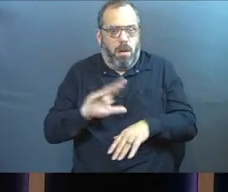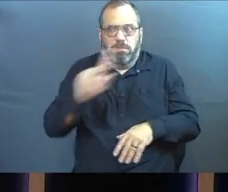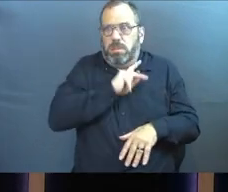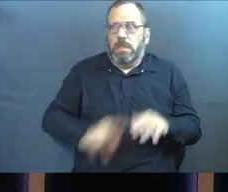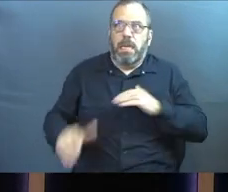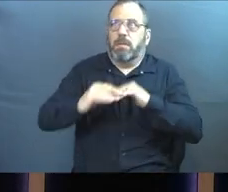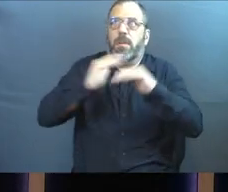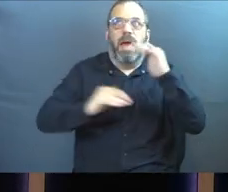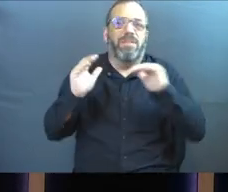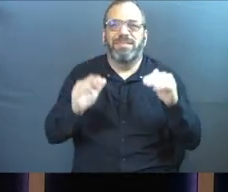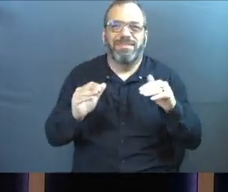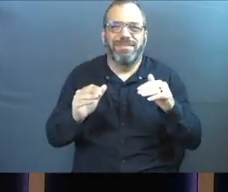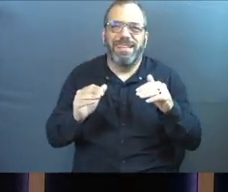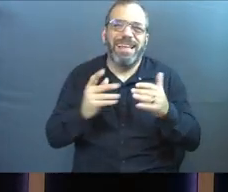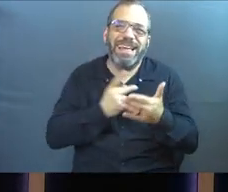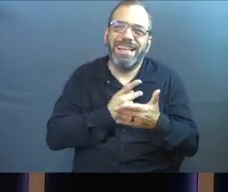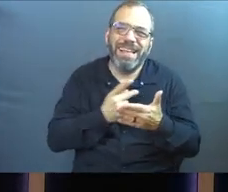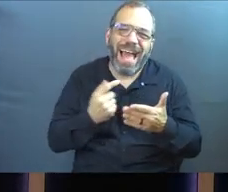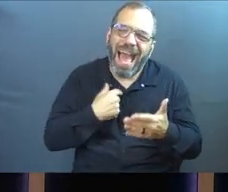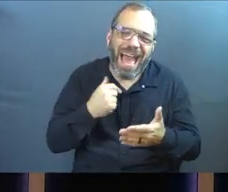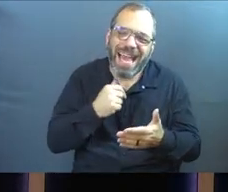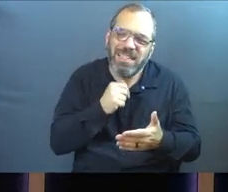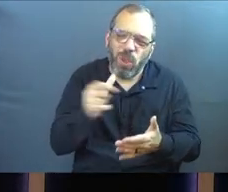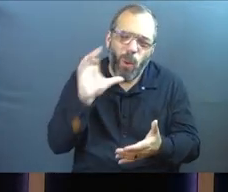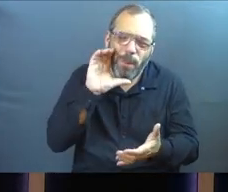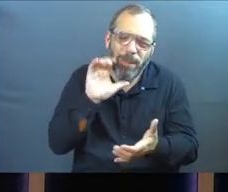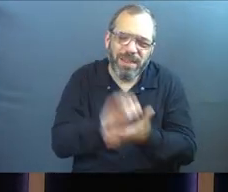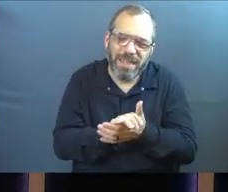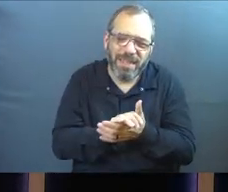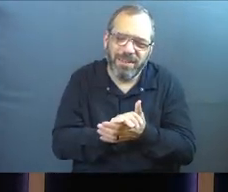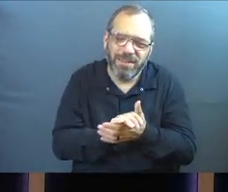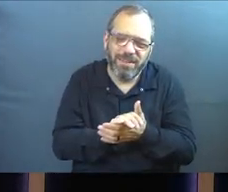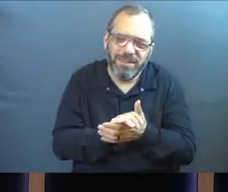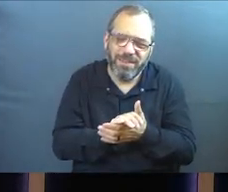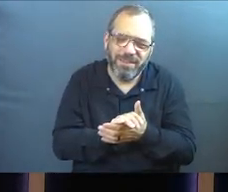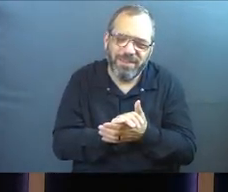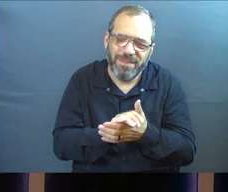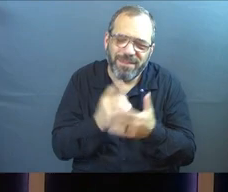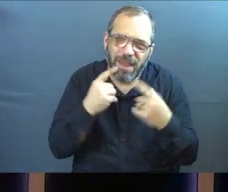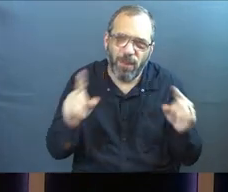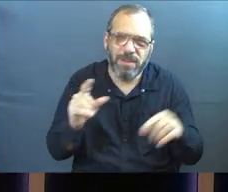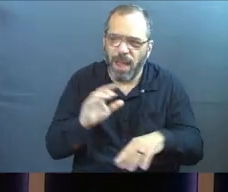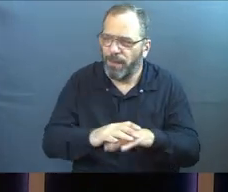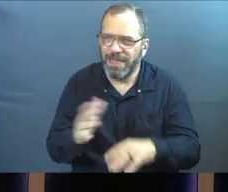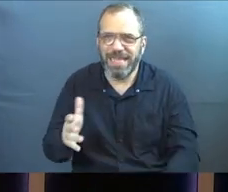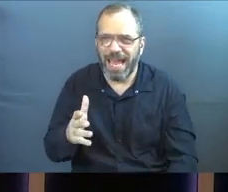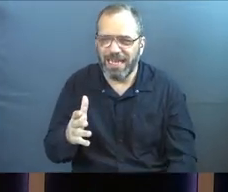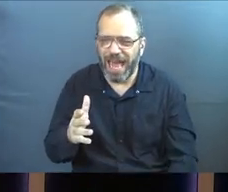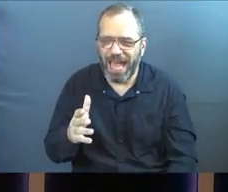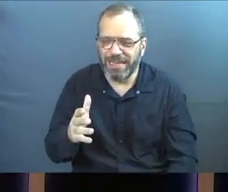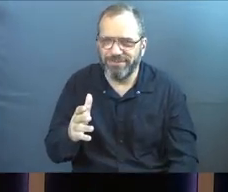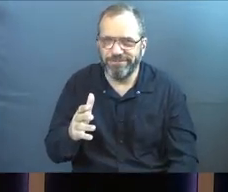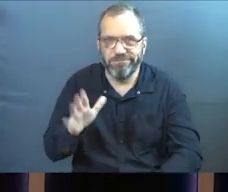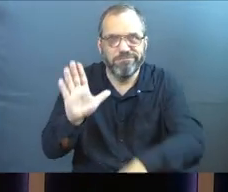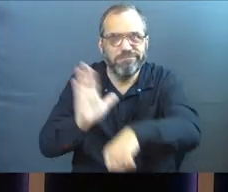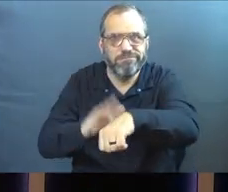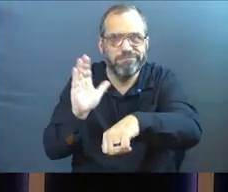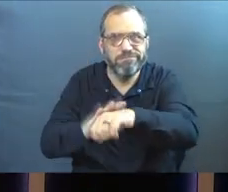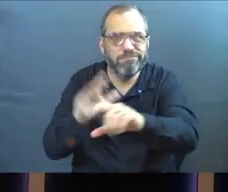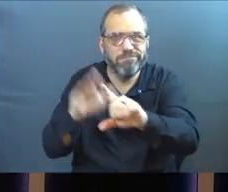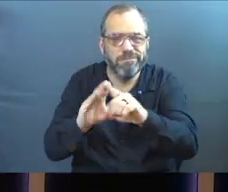kingdom. I don't think that works. But I do believe he gives us this as smelling salts to wake us up.